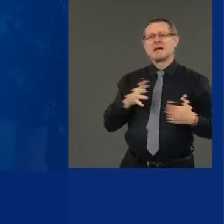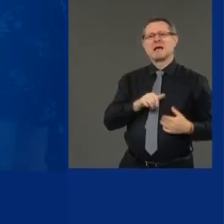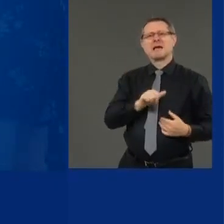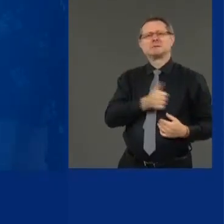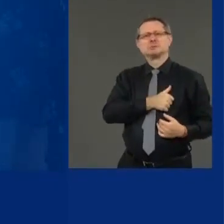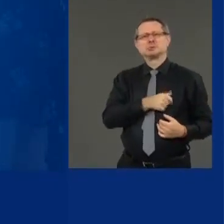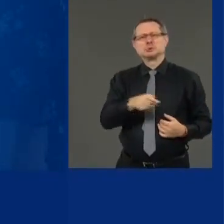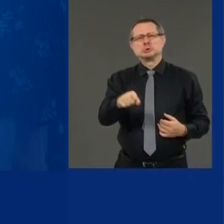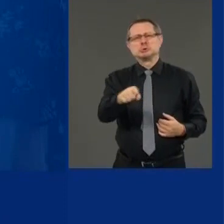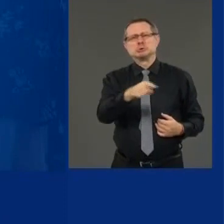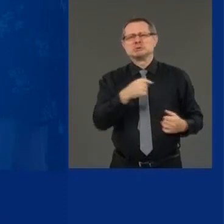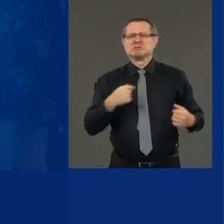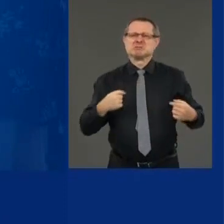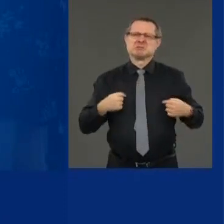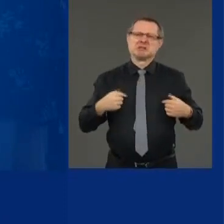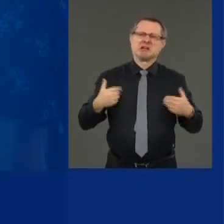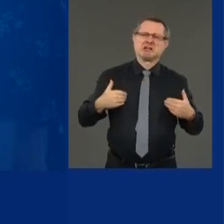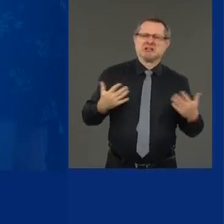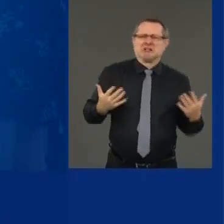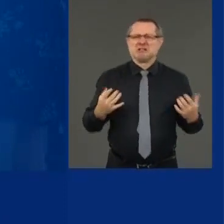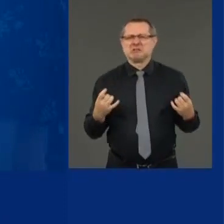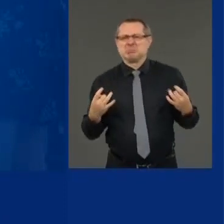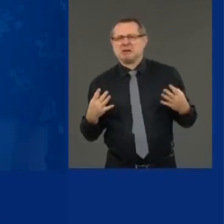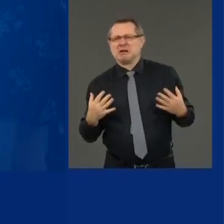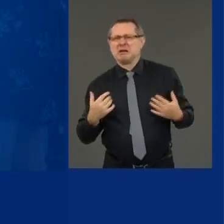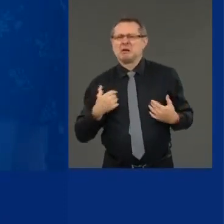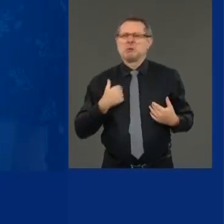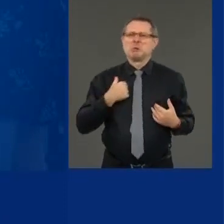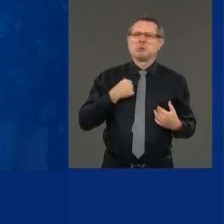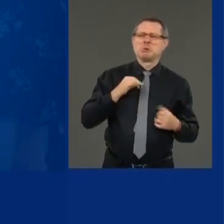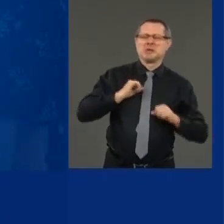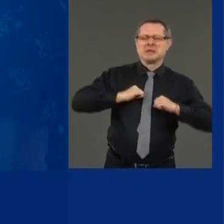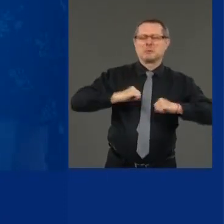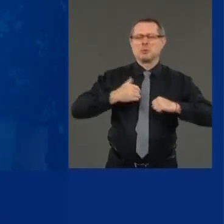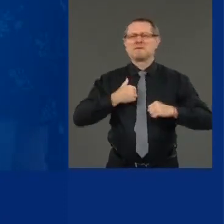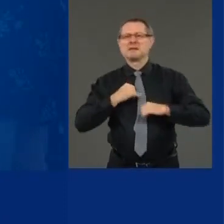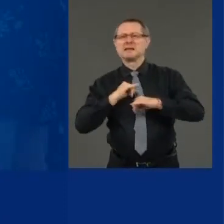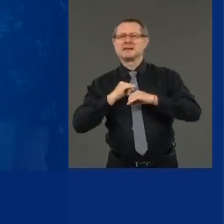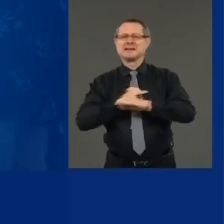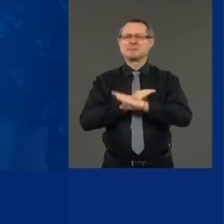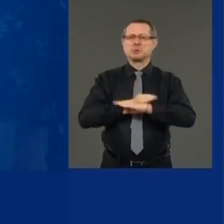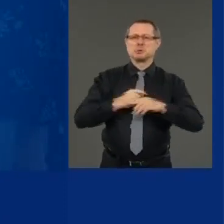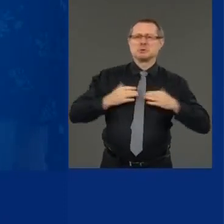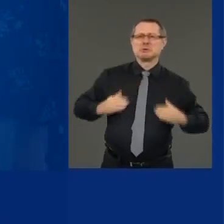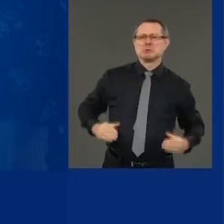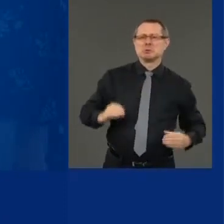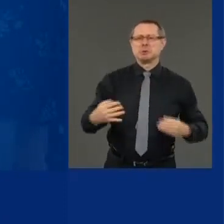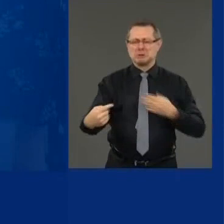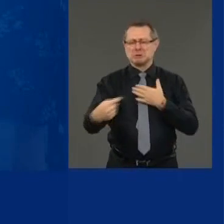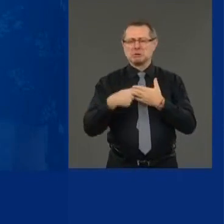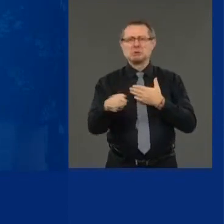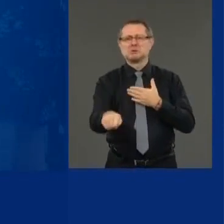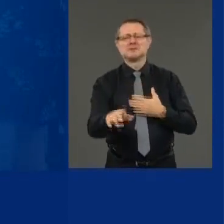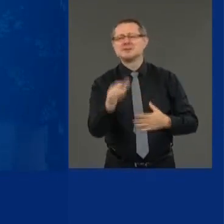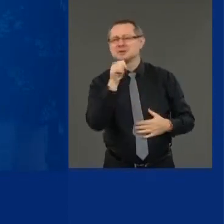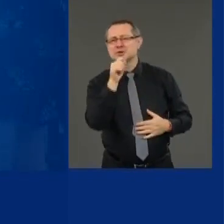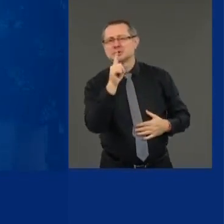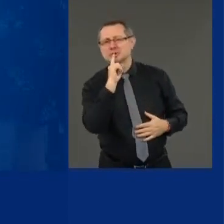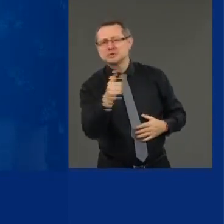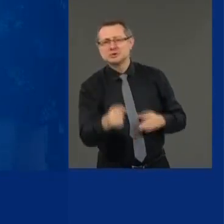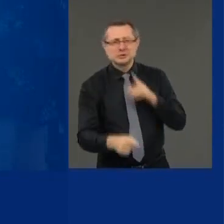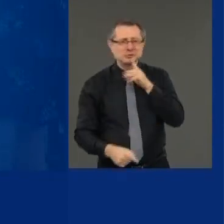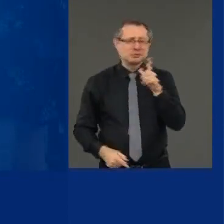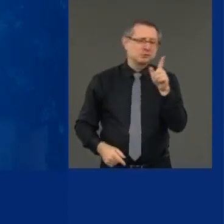people, are immune. You are not 21 to 30. The virus can kill you.